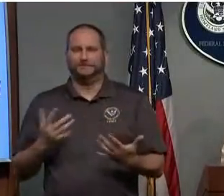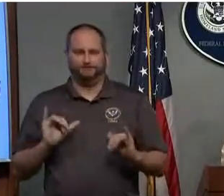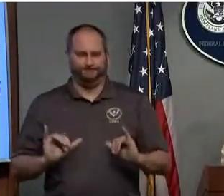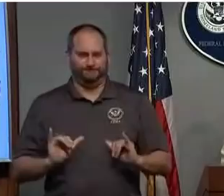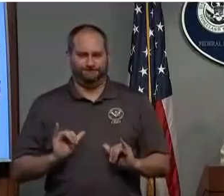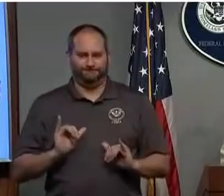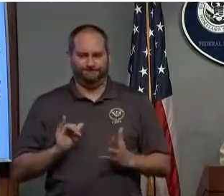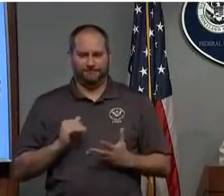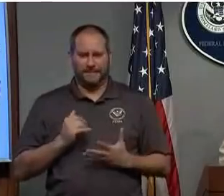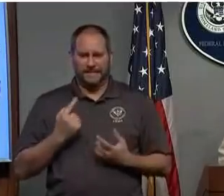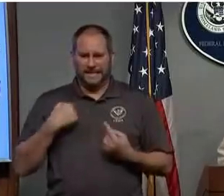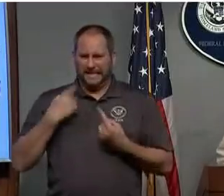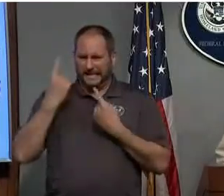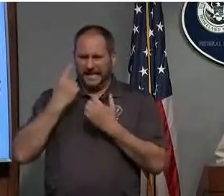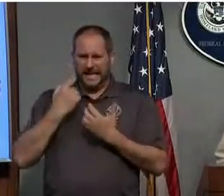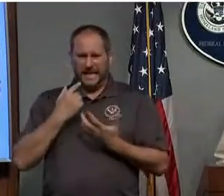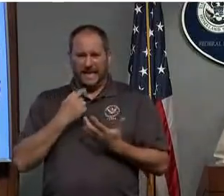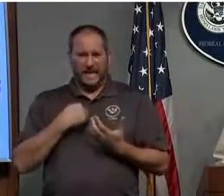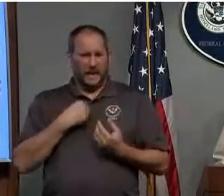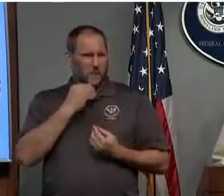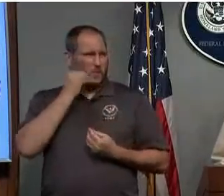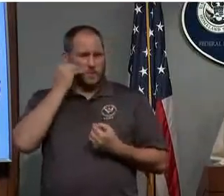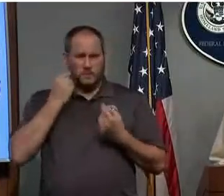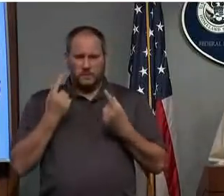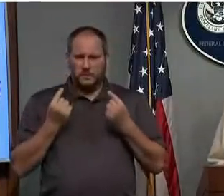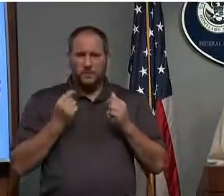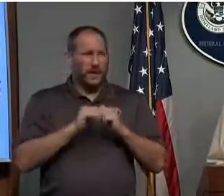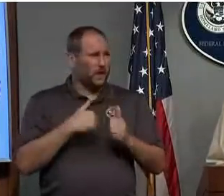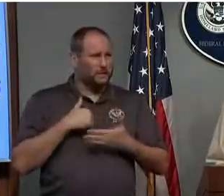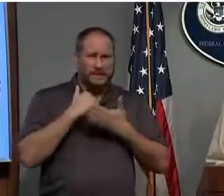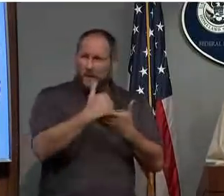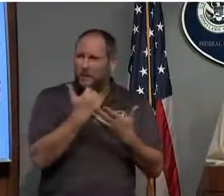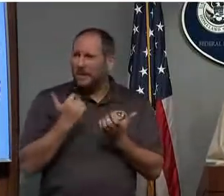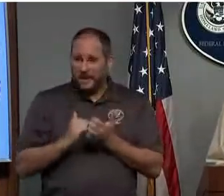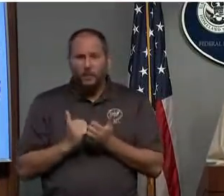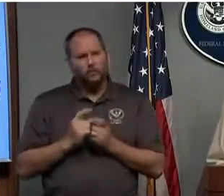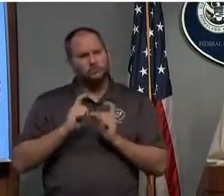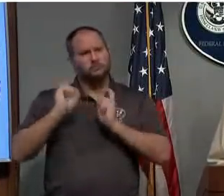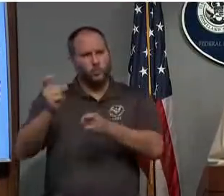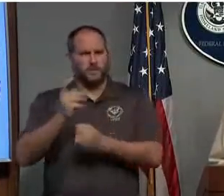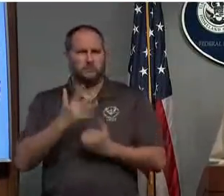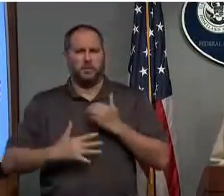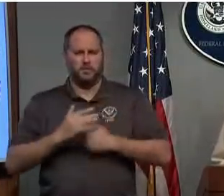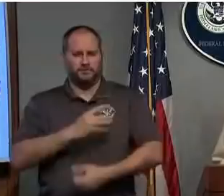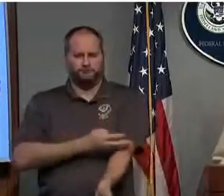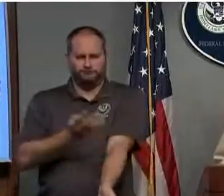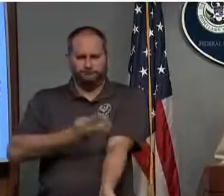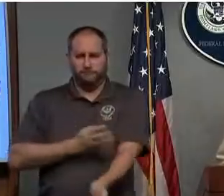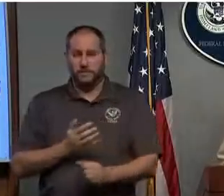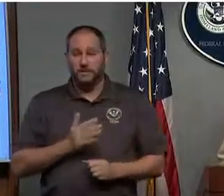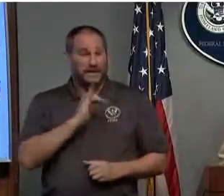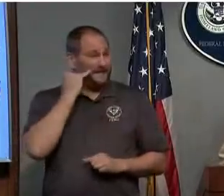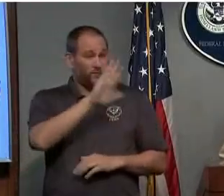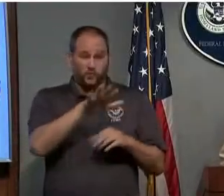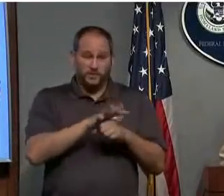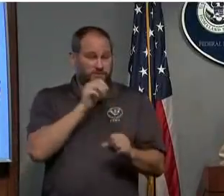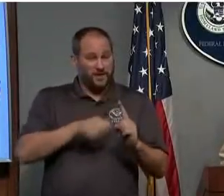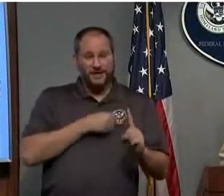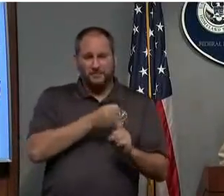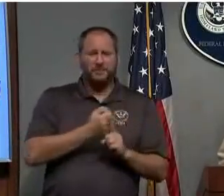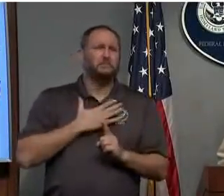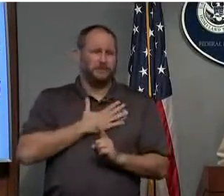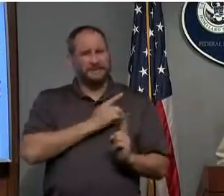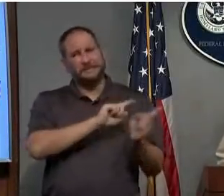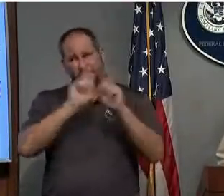That's how you can help. So if you're in a non-impacted area, we would appreciate your consideration in giving